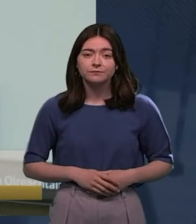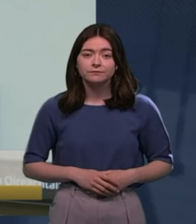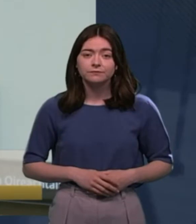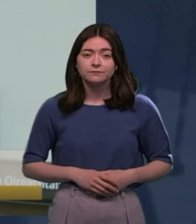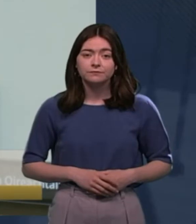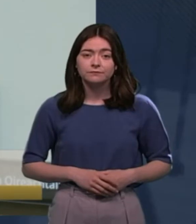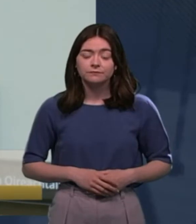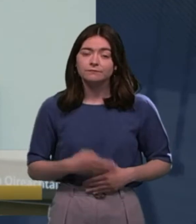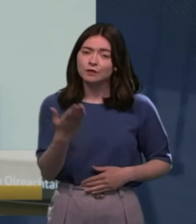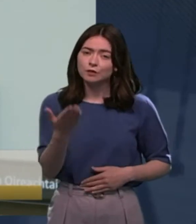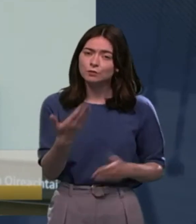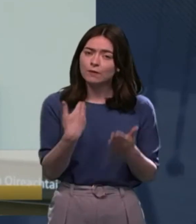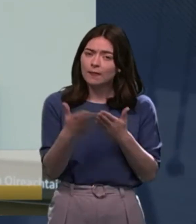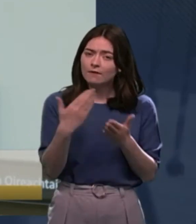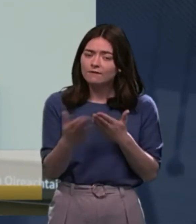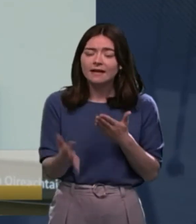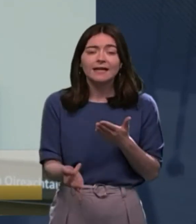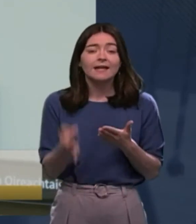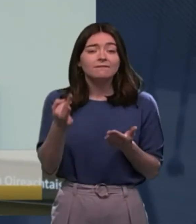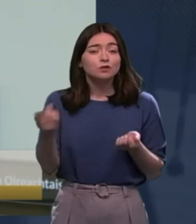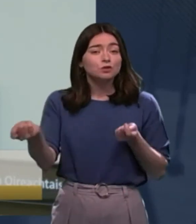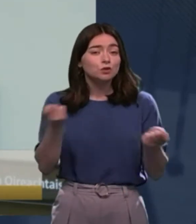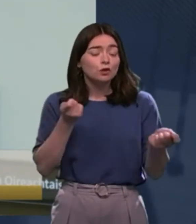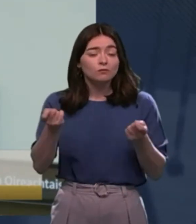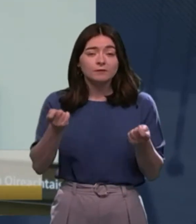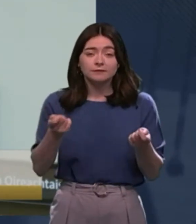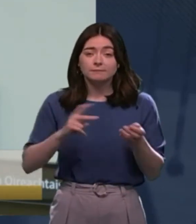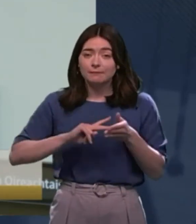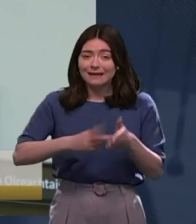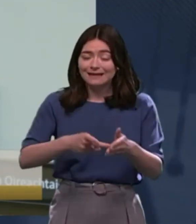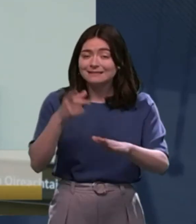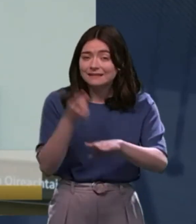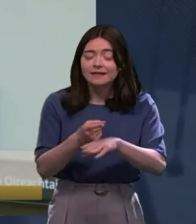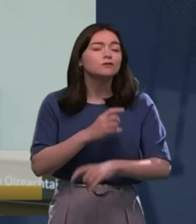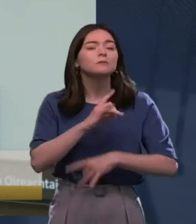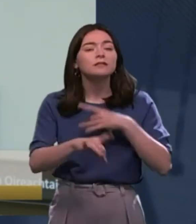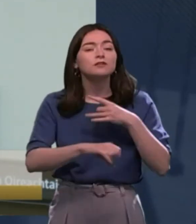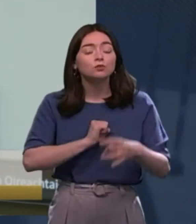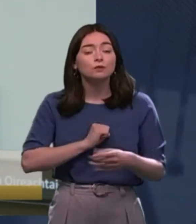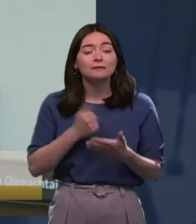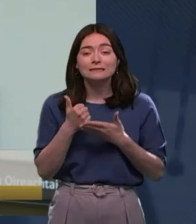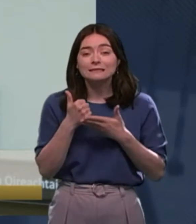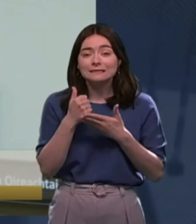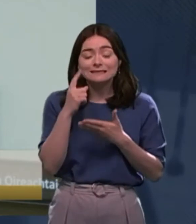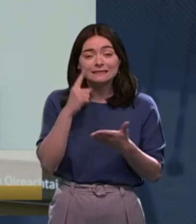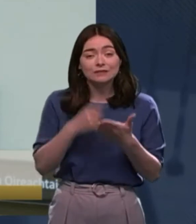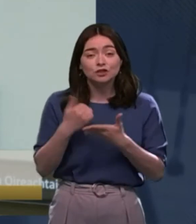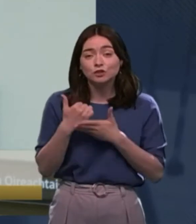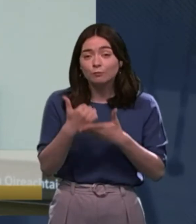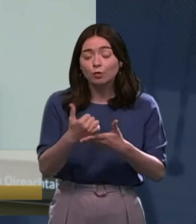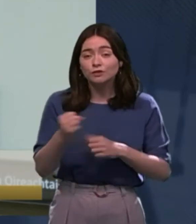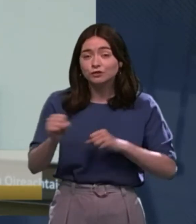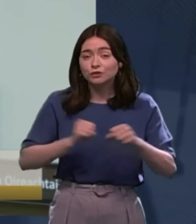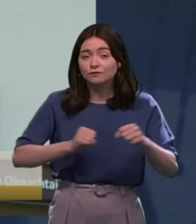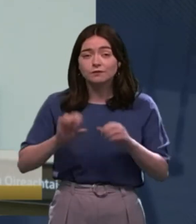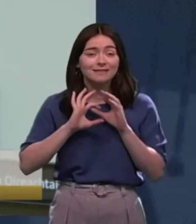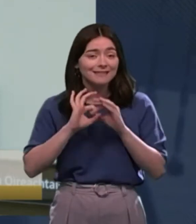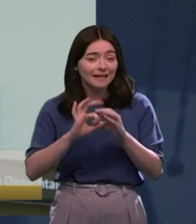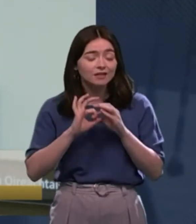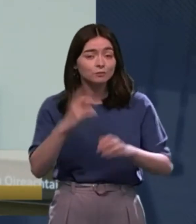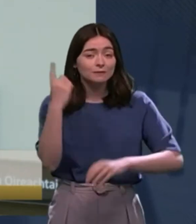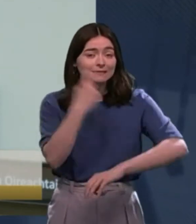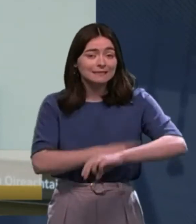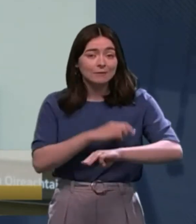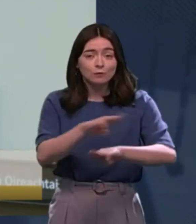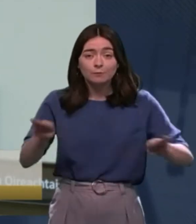Could you clarify if there are governance arrangements in place to ensure that decision support services are meaningfully engaging with disabled people and the